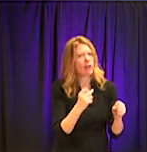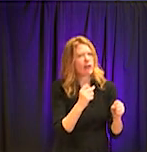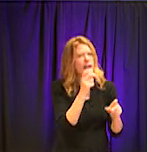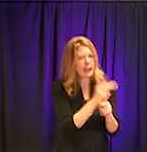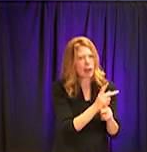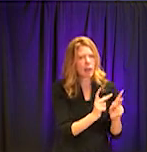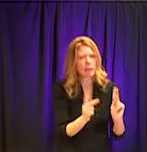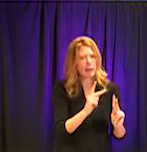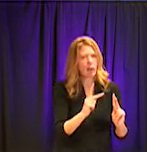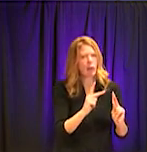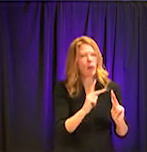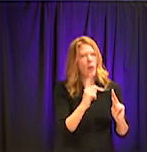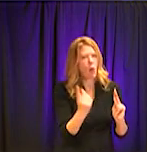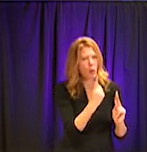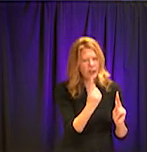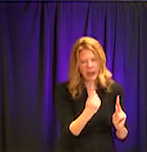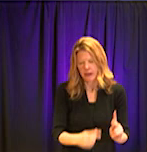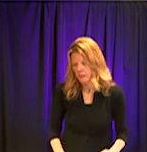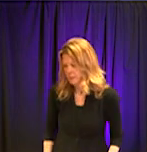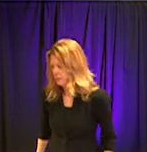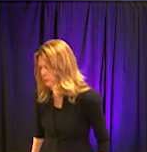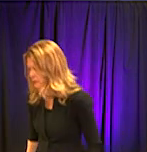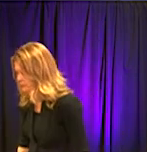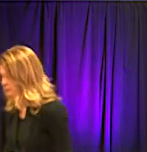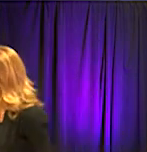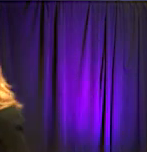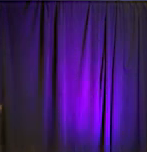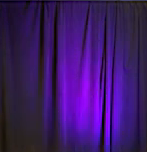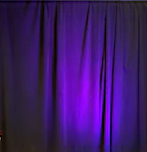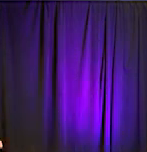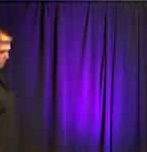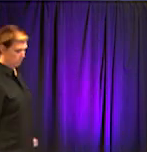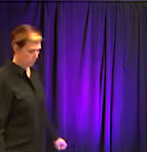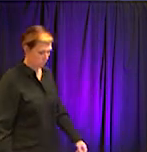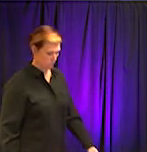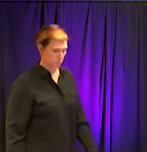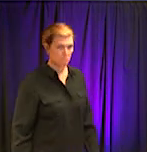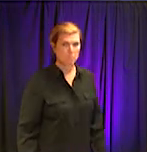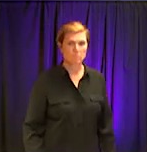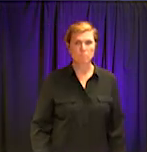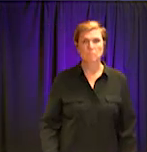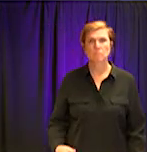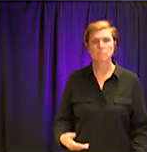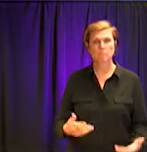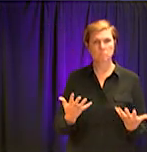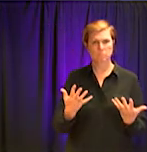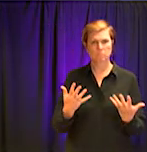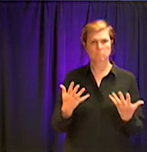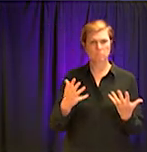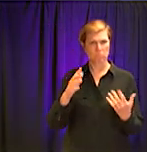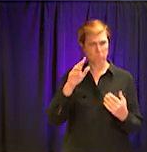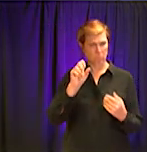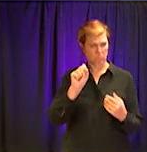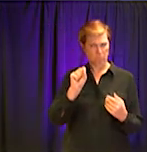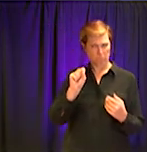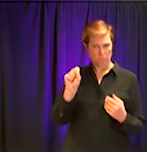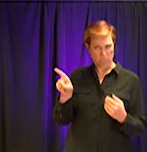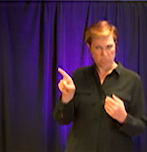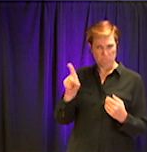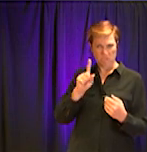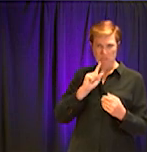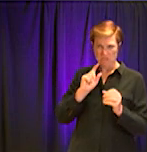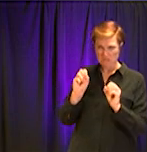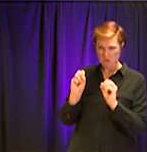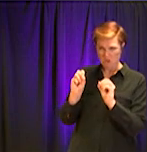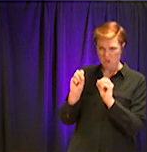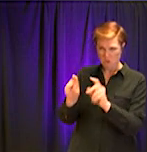Is it okay? And is it beneficial for people? We see that just sort of the paper masks, I'm sure it's a little bit more than paper, but you know, the very